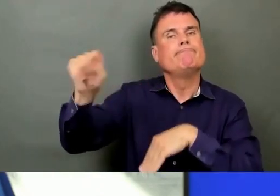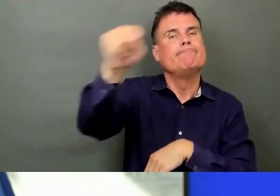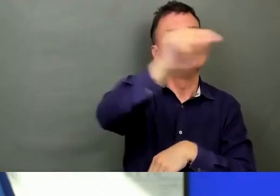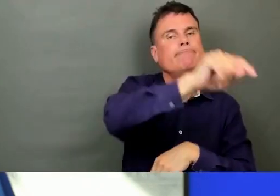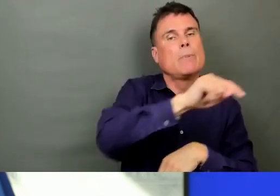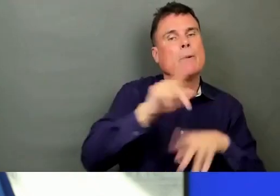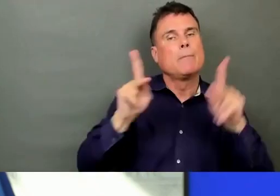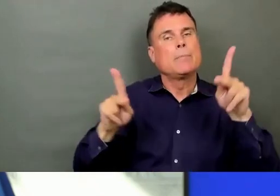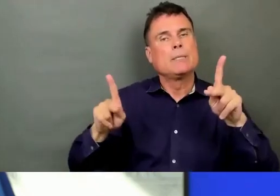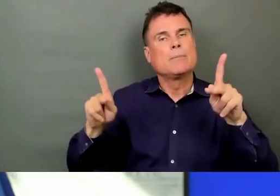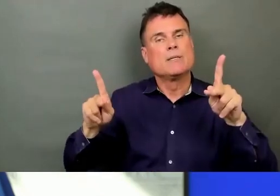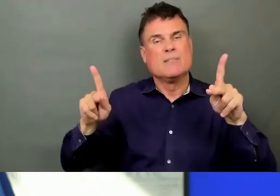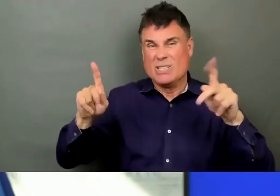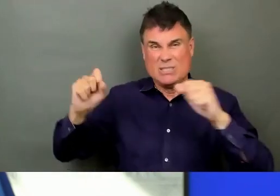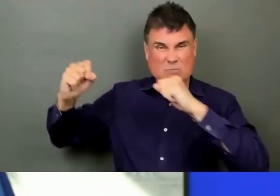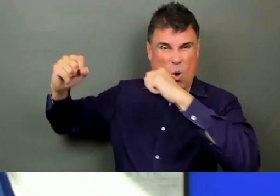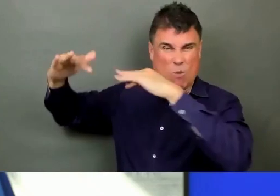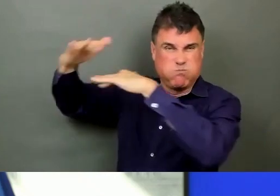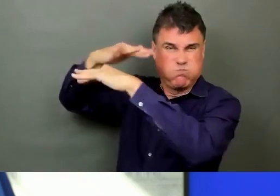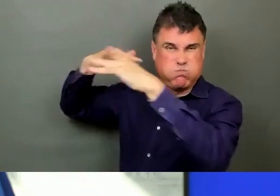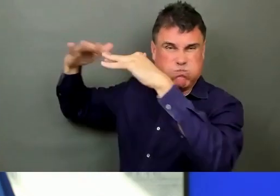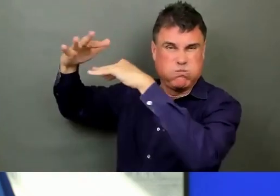this just include cooling centers at this point?